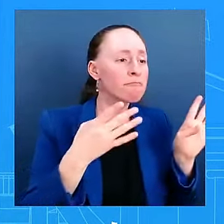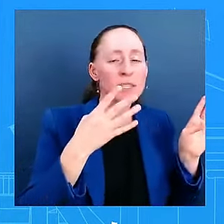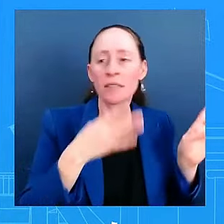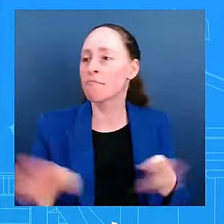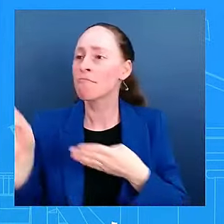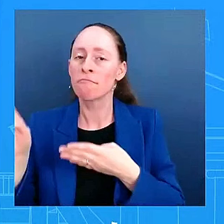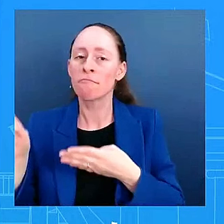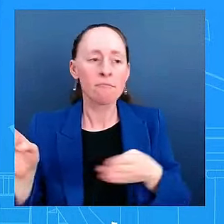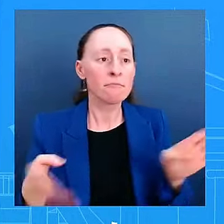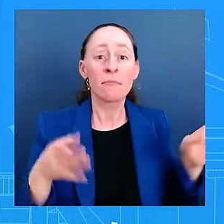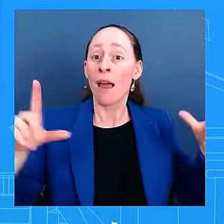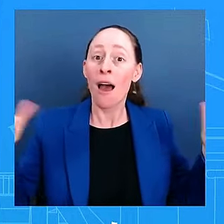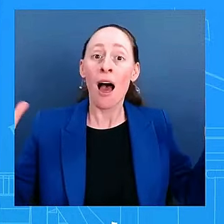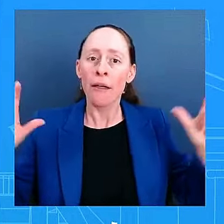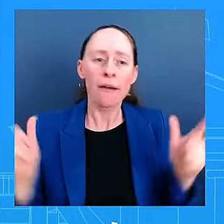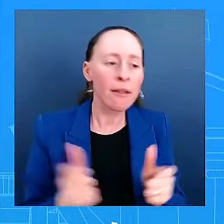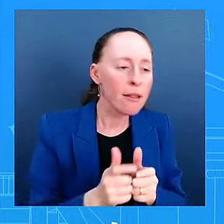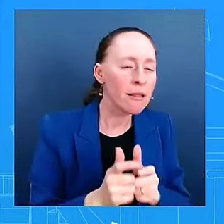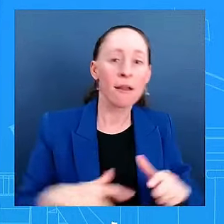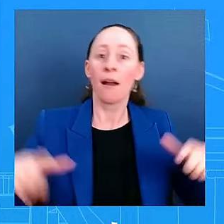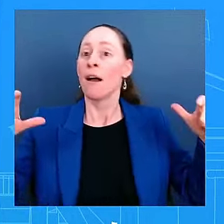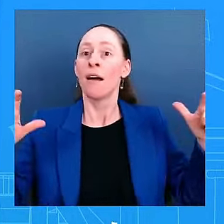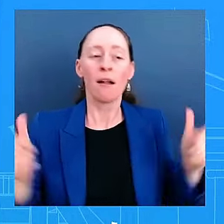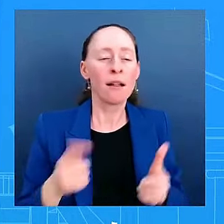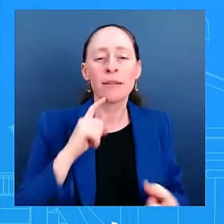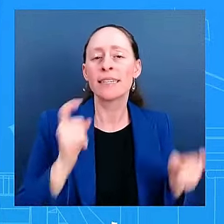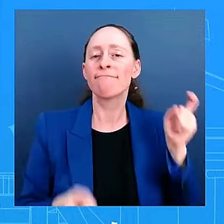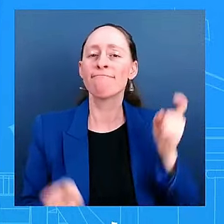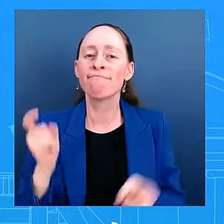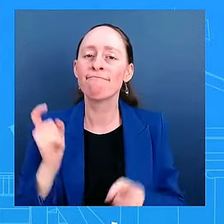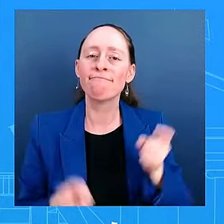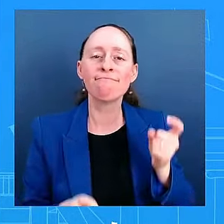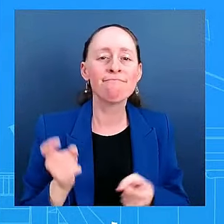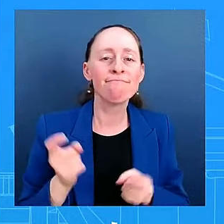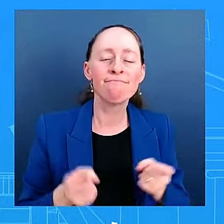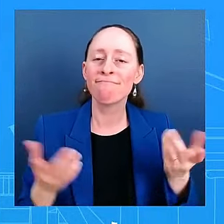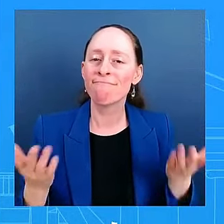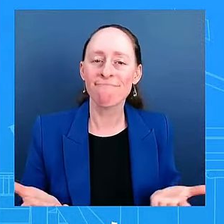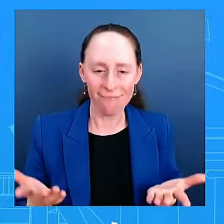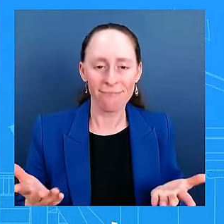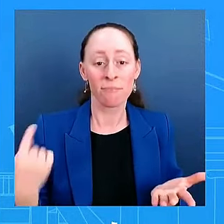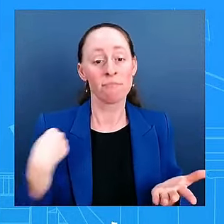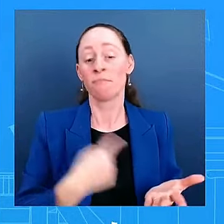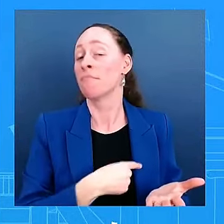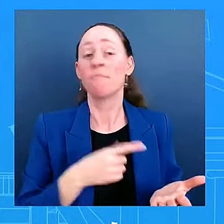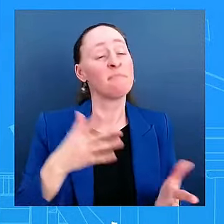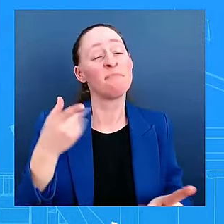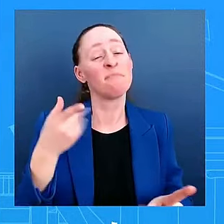What we're going to focus on is respecting the American people and how we move forward in the next 74 days.